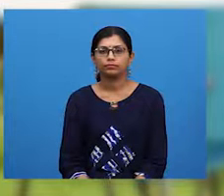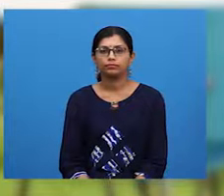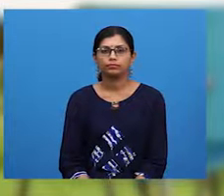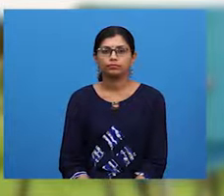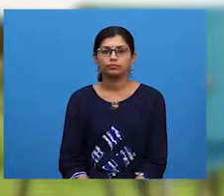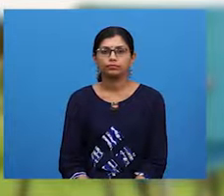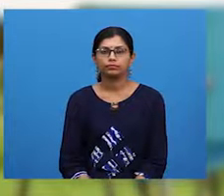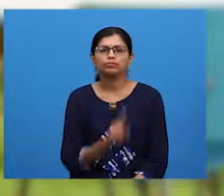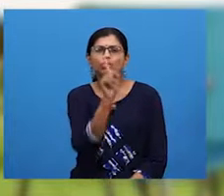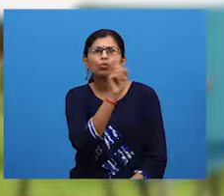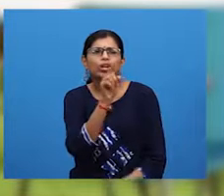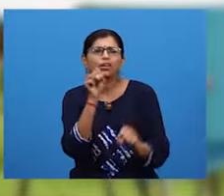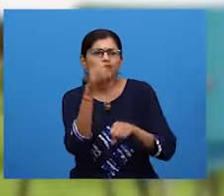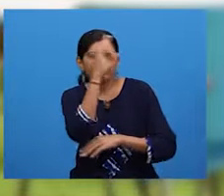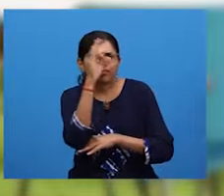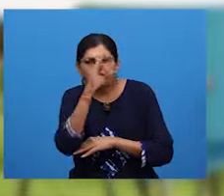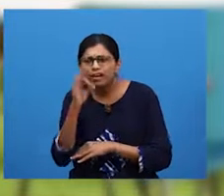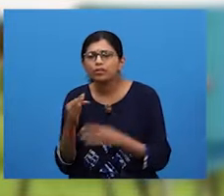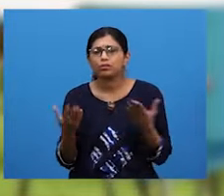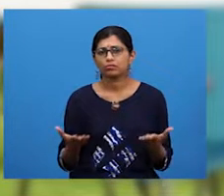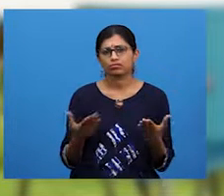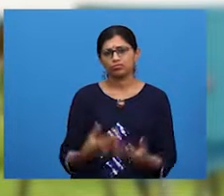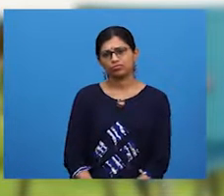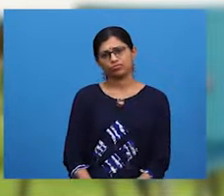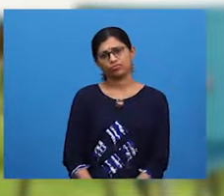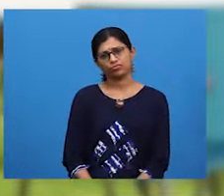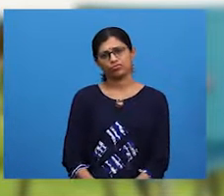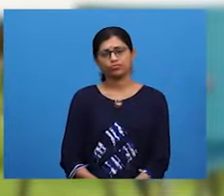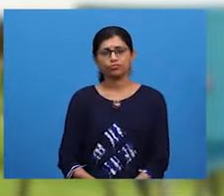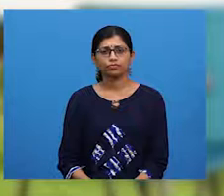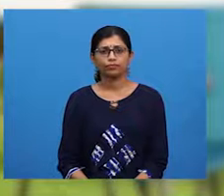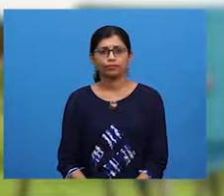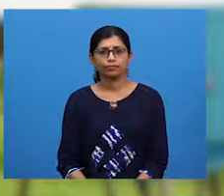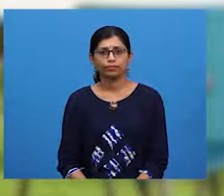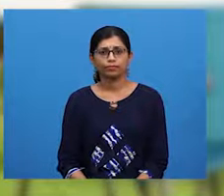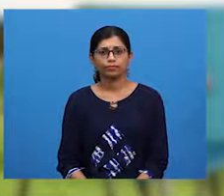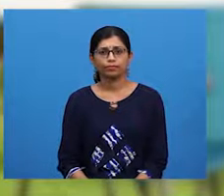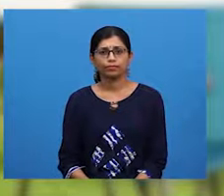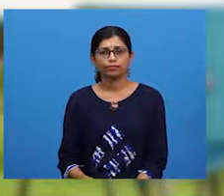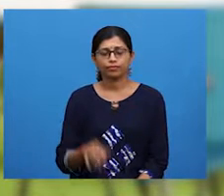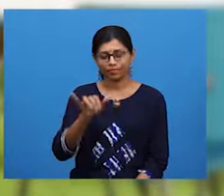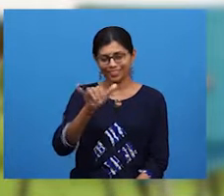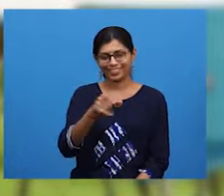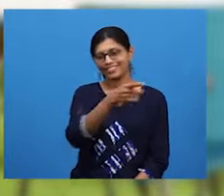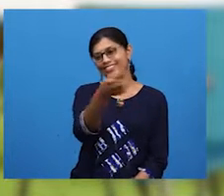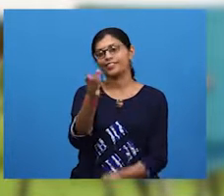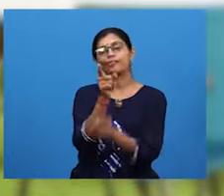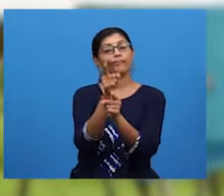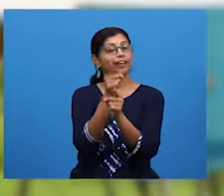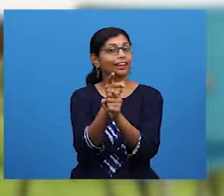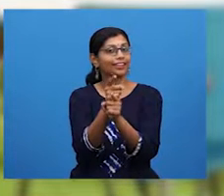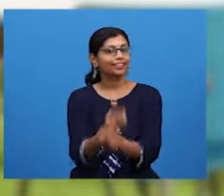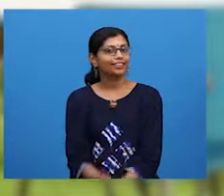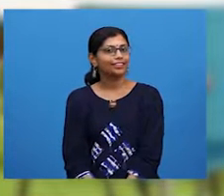Where can you find the thesis statement in an essay? Yes, you're right. It should